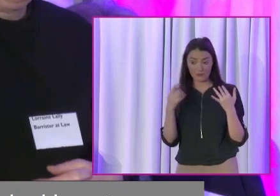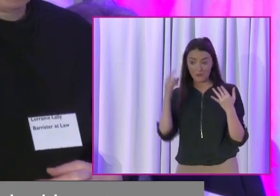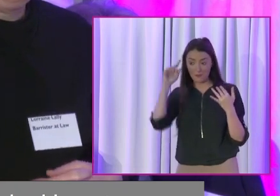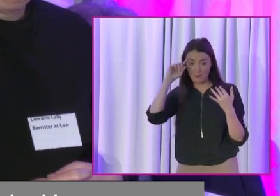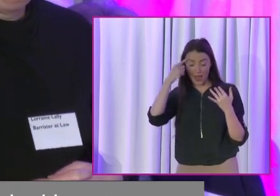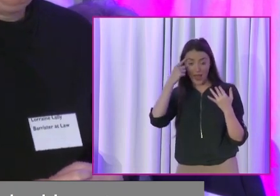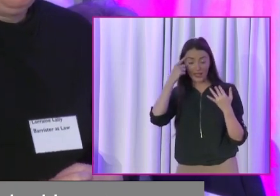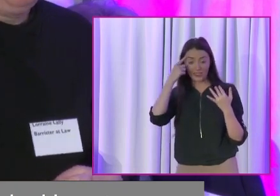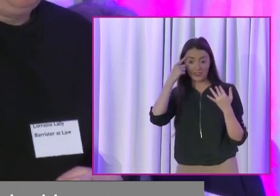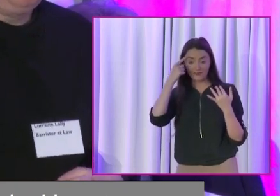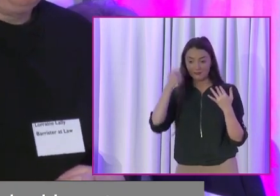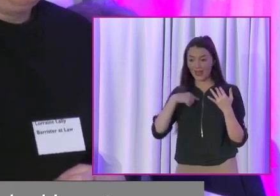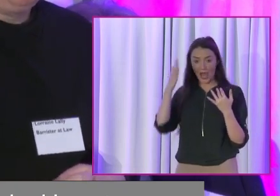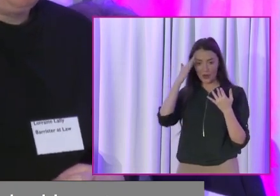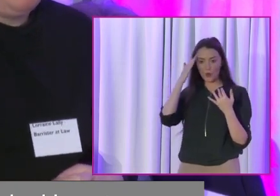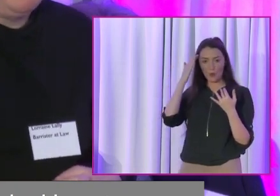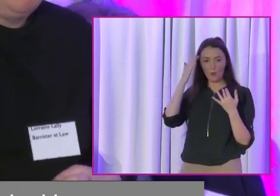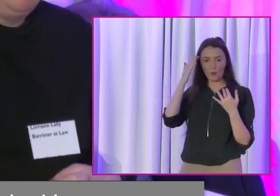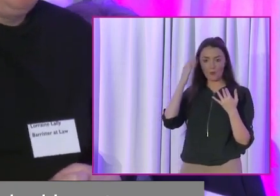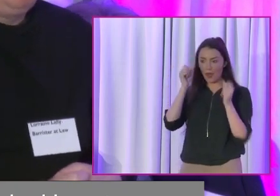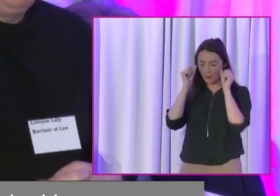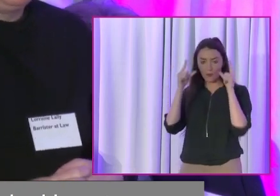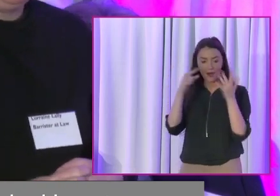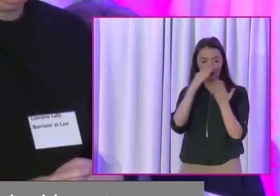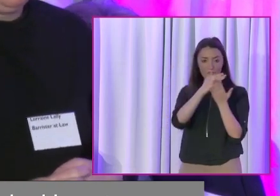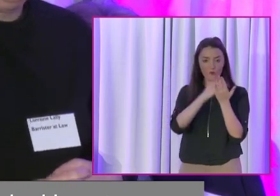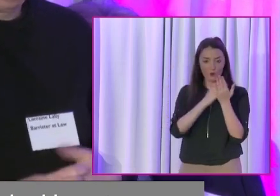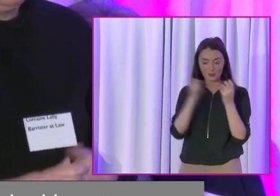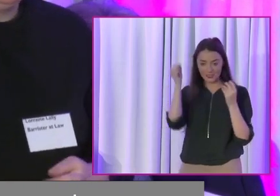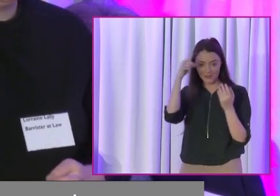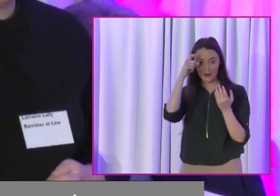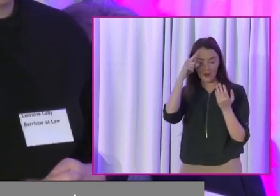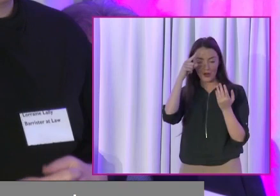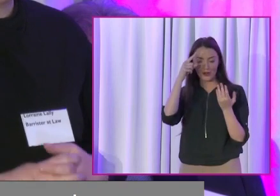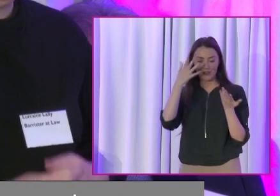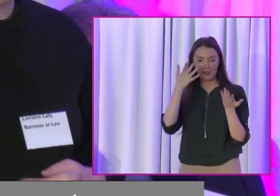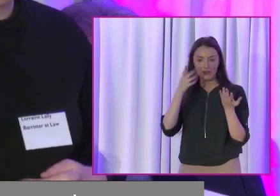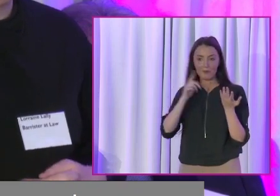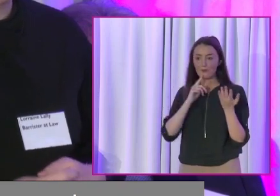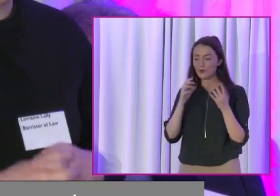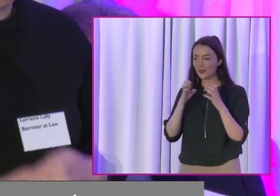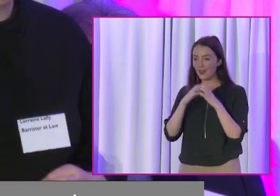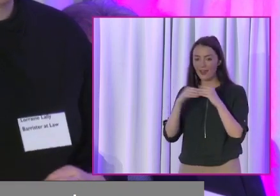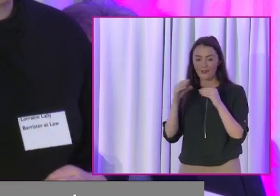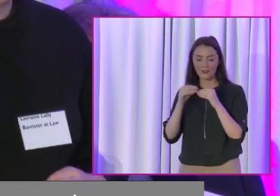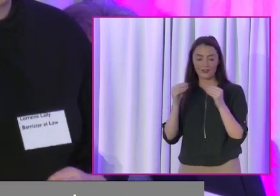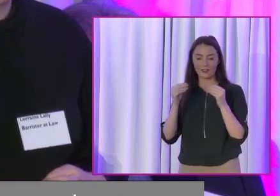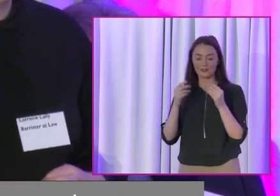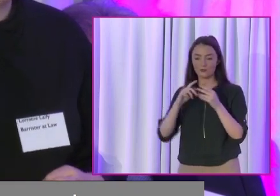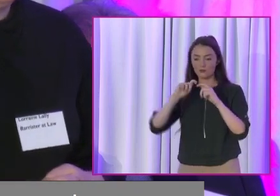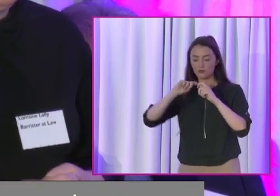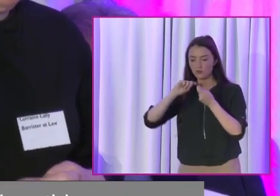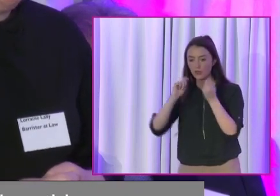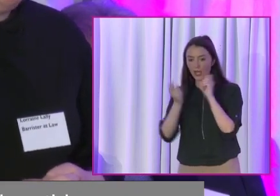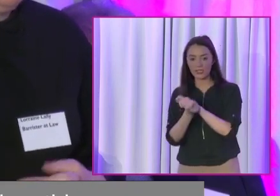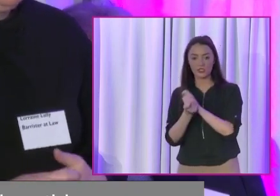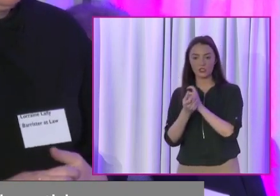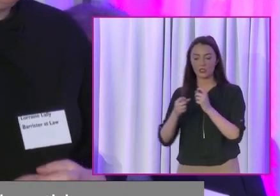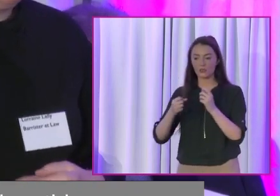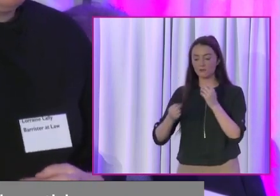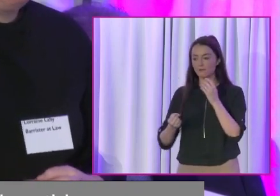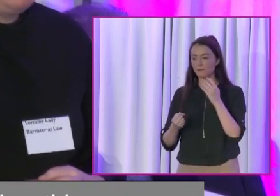know. We know. We're aware. So again, things are changing. Things are improving all the time. And I would really